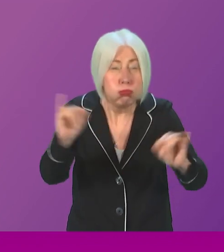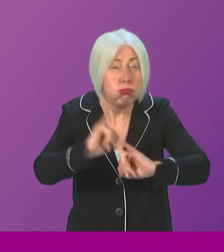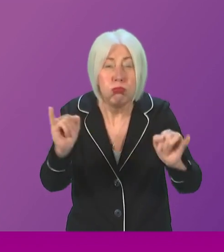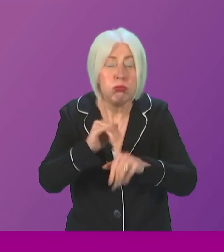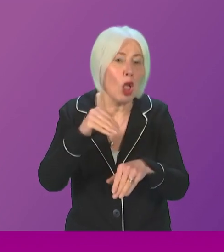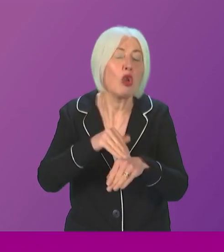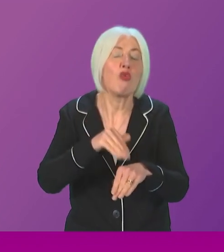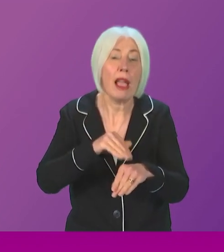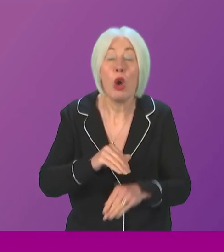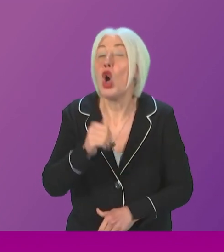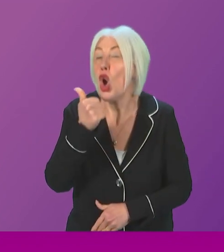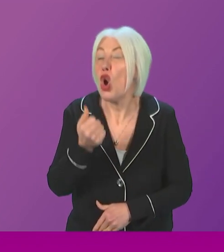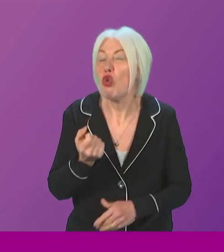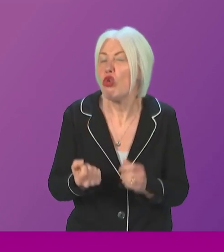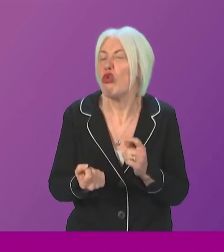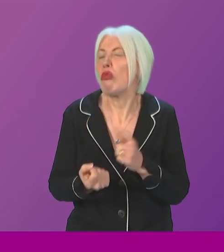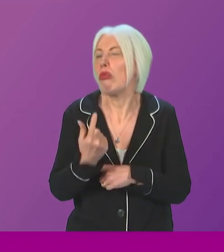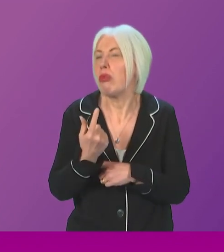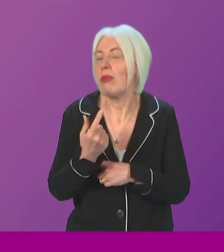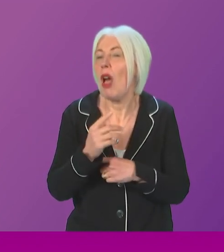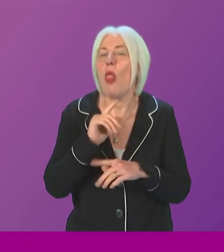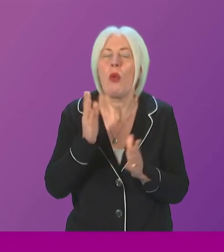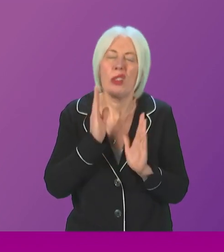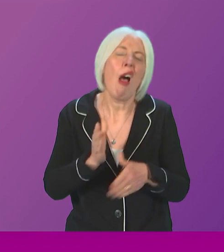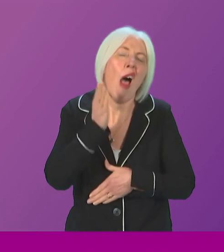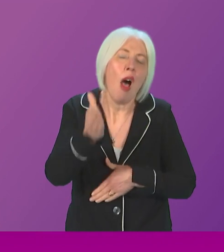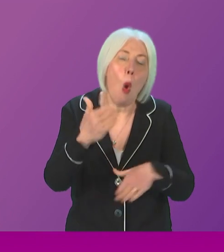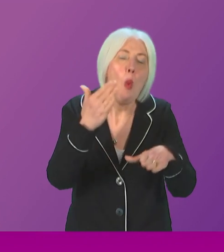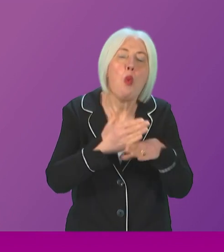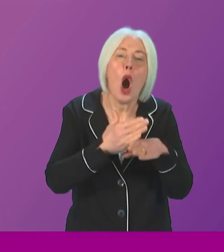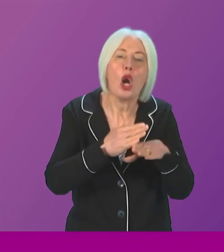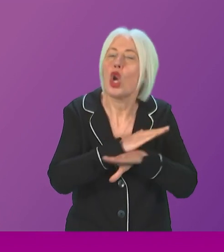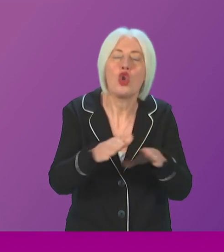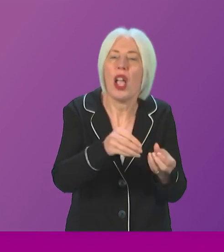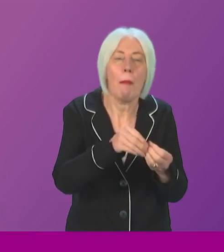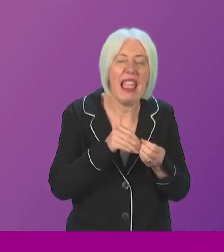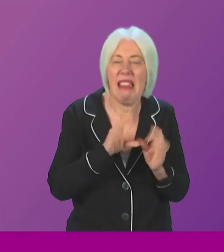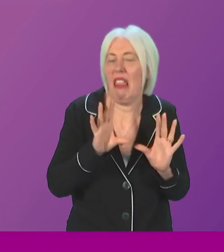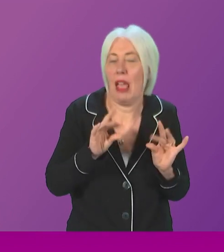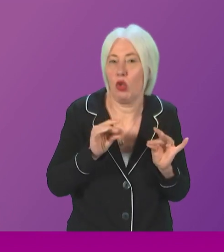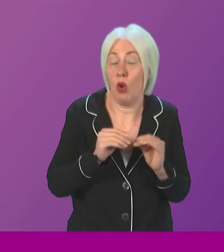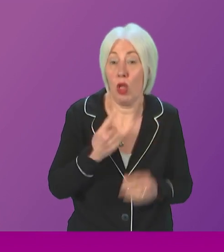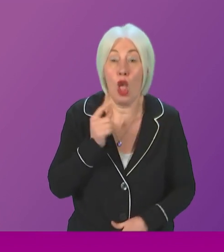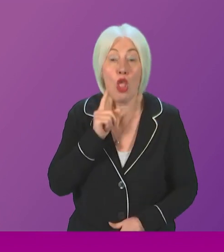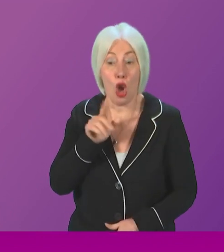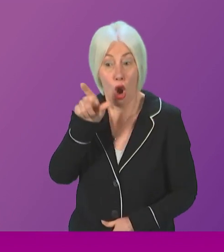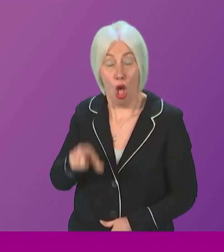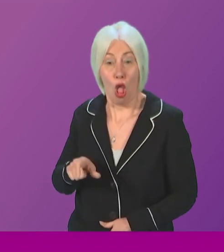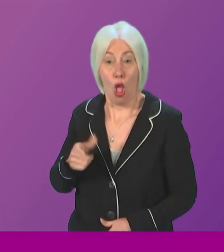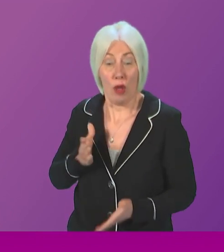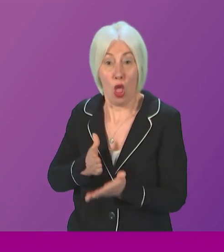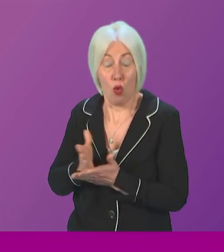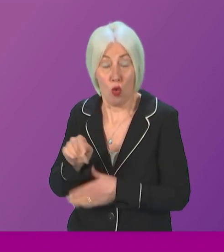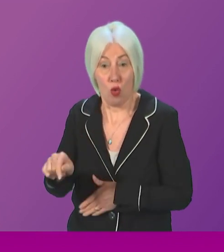and there's a good chance that they will get a community payback. And the survivor of this rape said this,